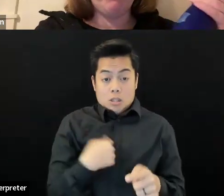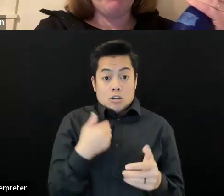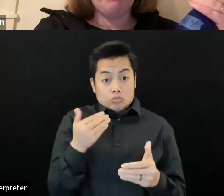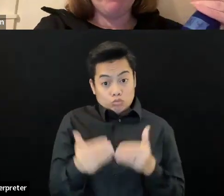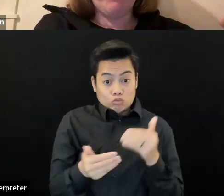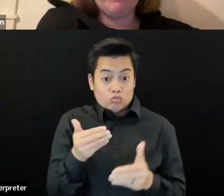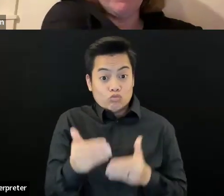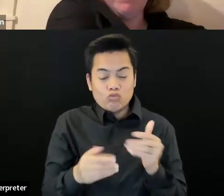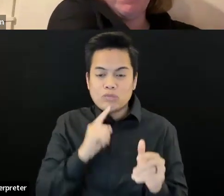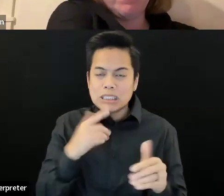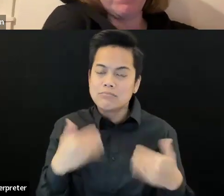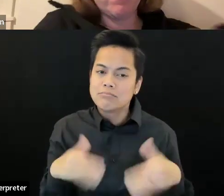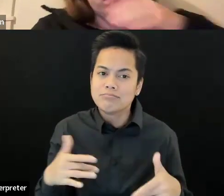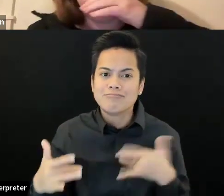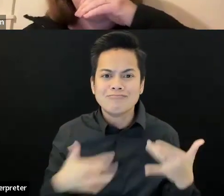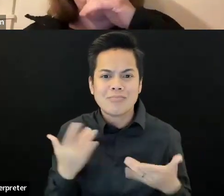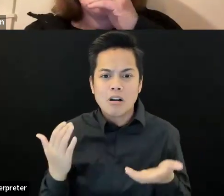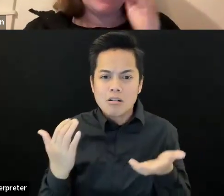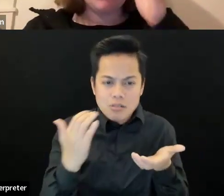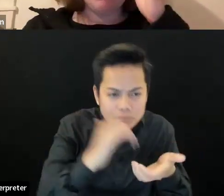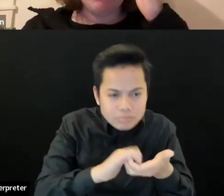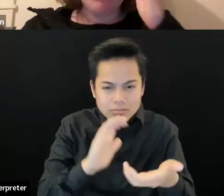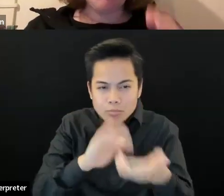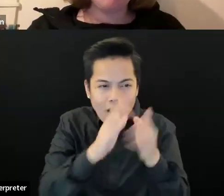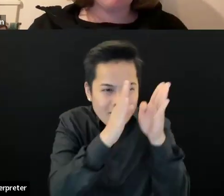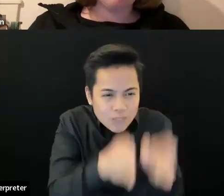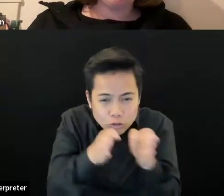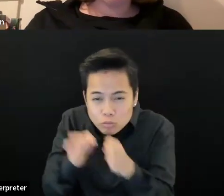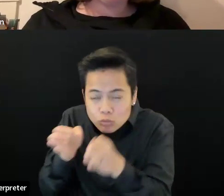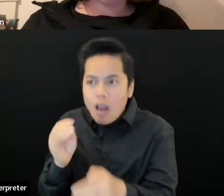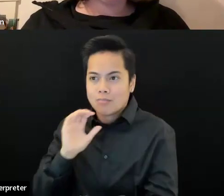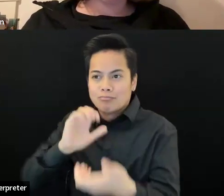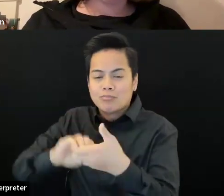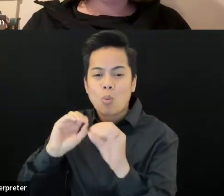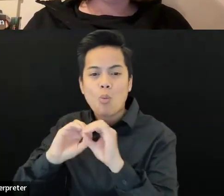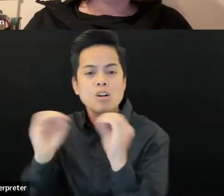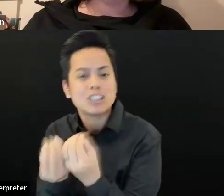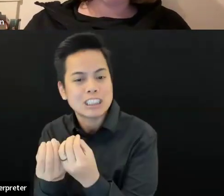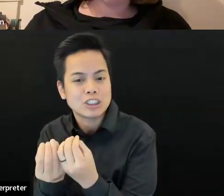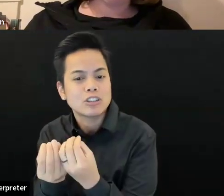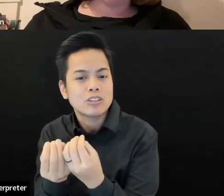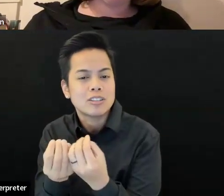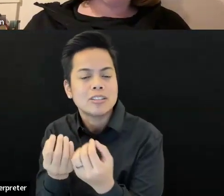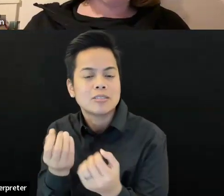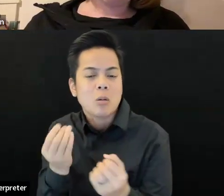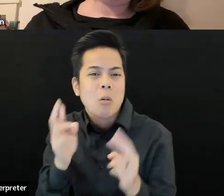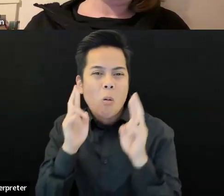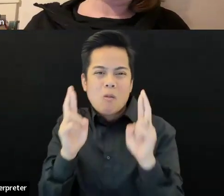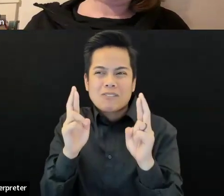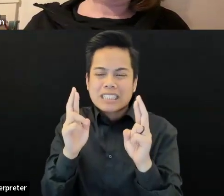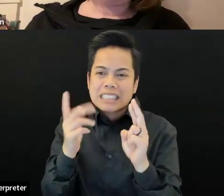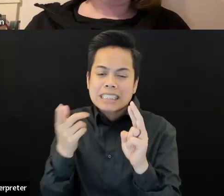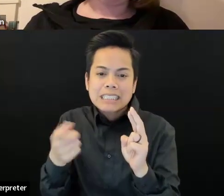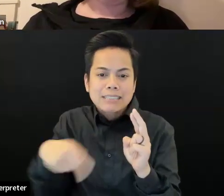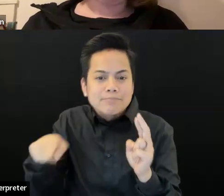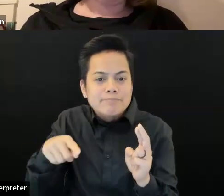organizations, um, and, um, yeah, to, to offer some of, of the incredible